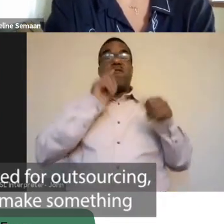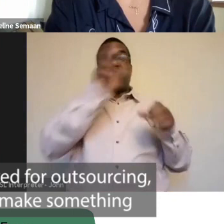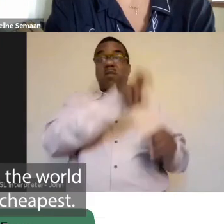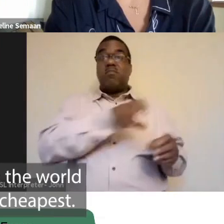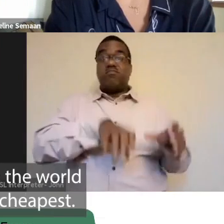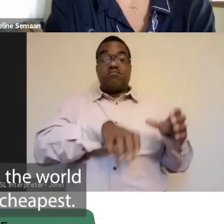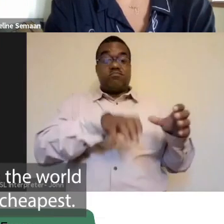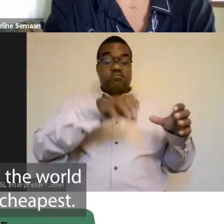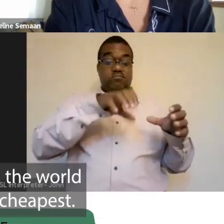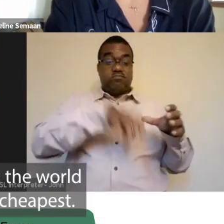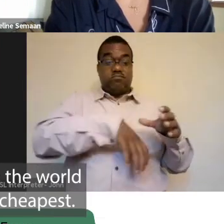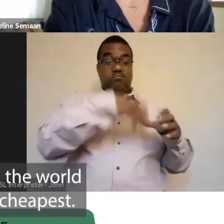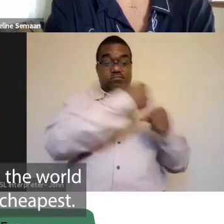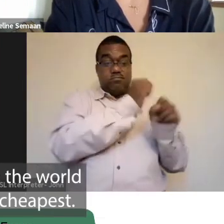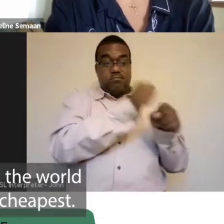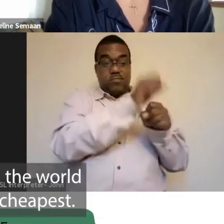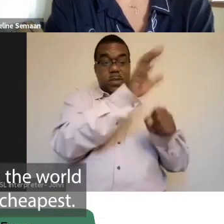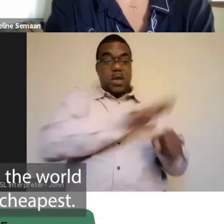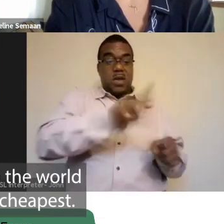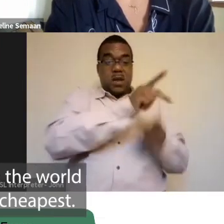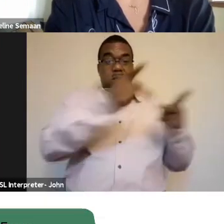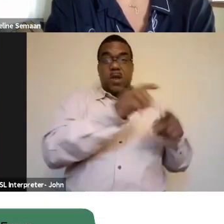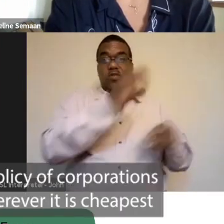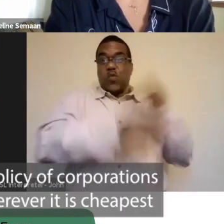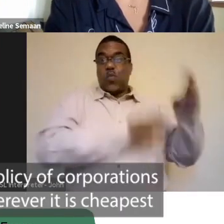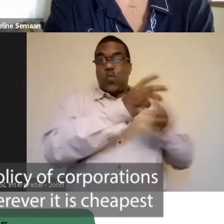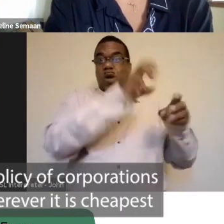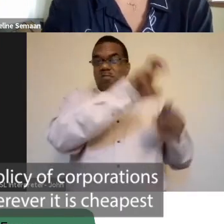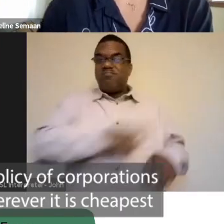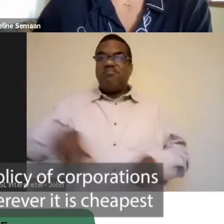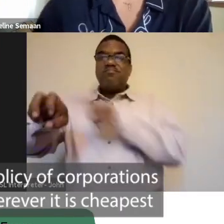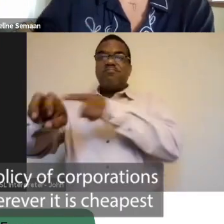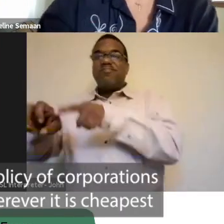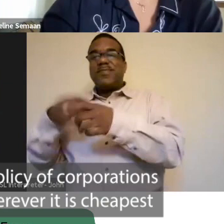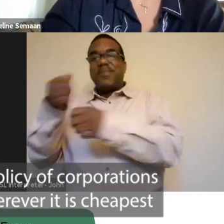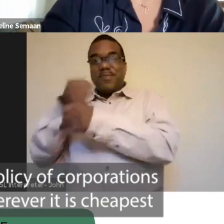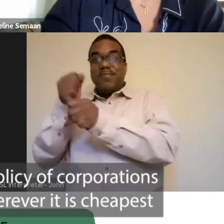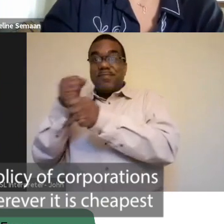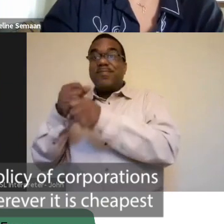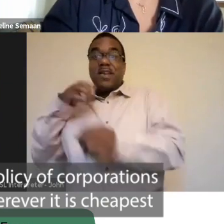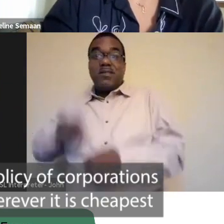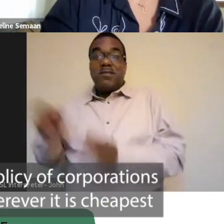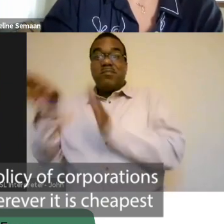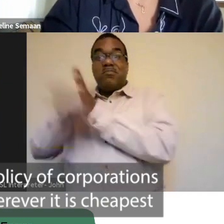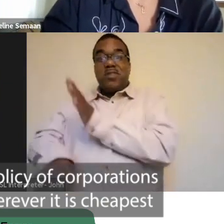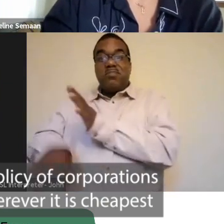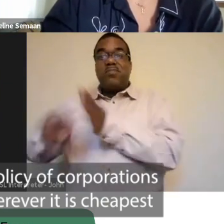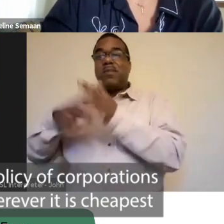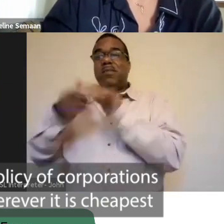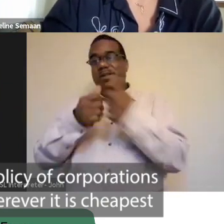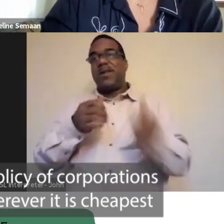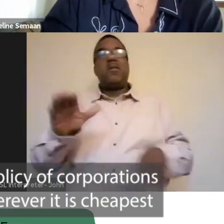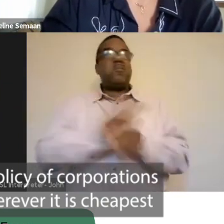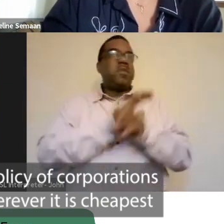make something anywhere in the world where it is cheapest. And so, that foreign policy of corporations being able to go